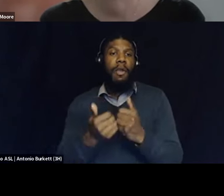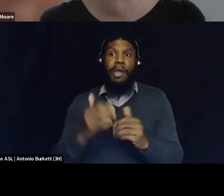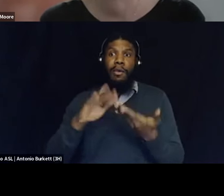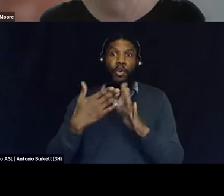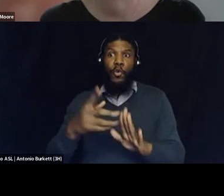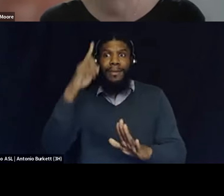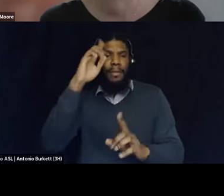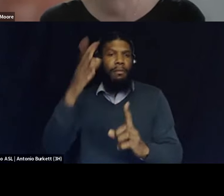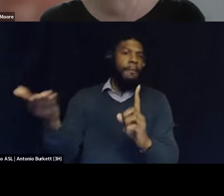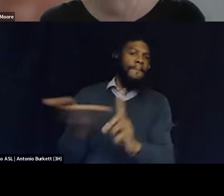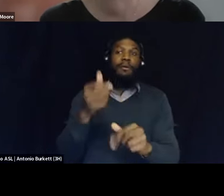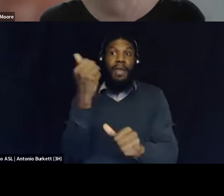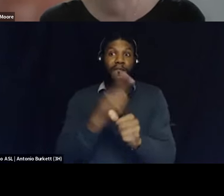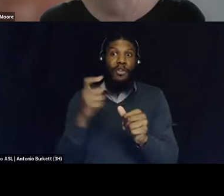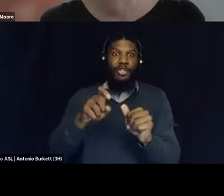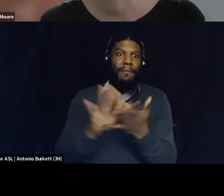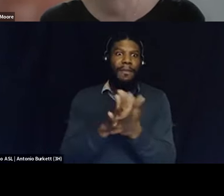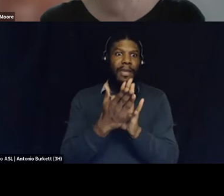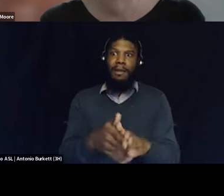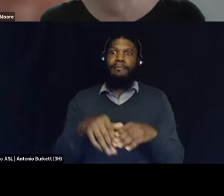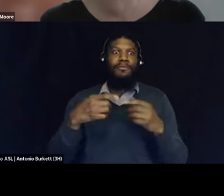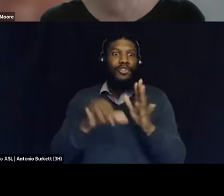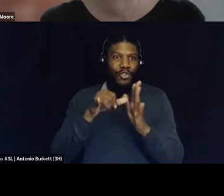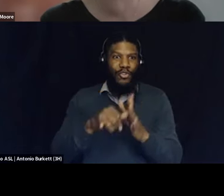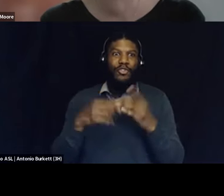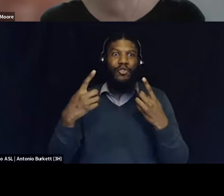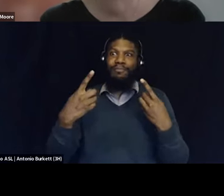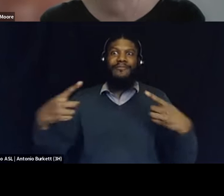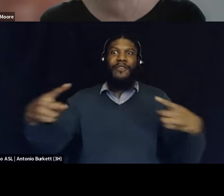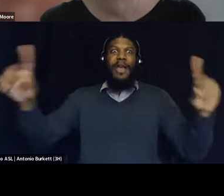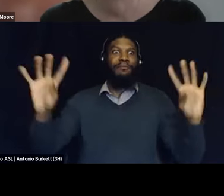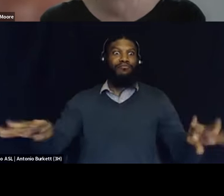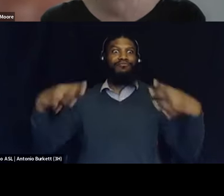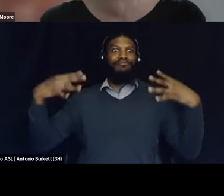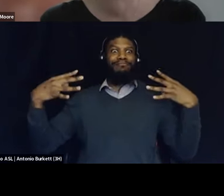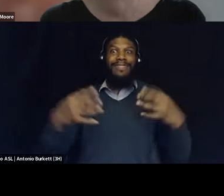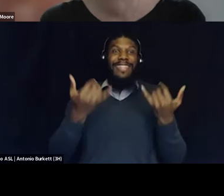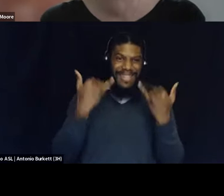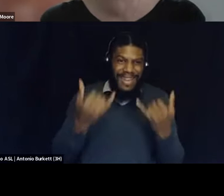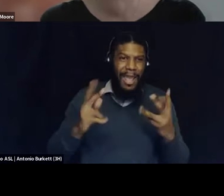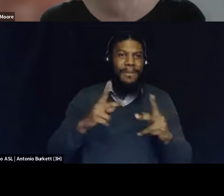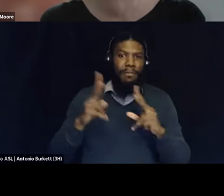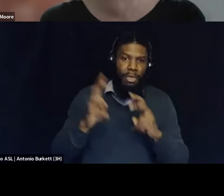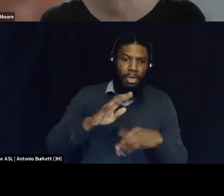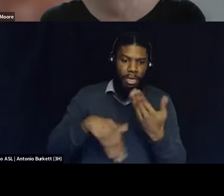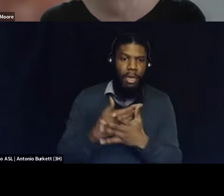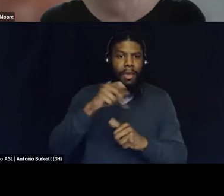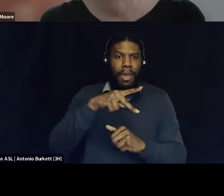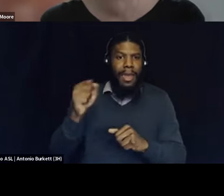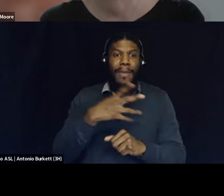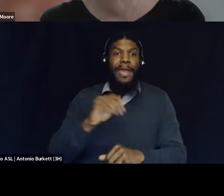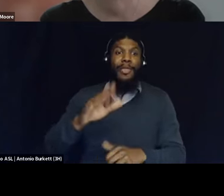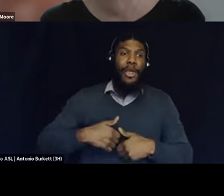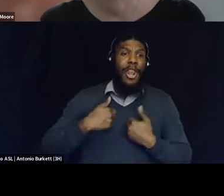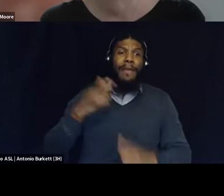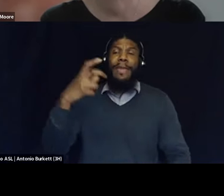youtube star so everyone has downloaded all of these apps and they are filming every portion of their life you